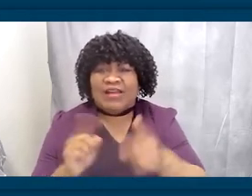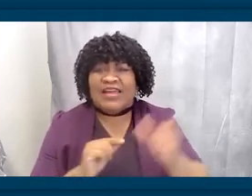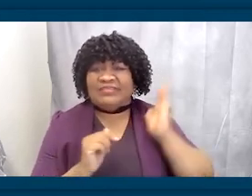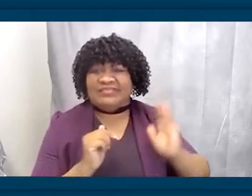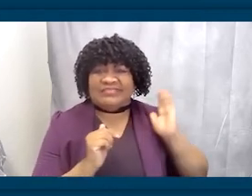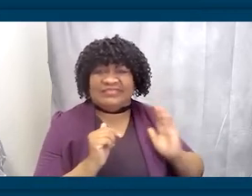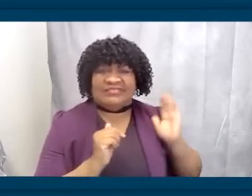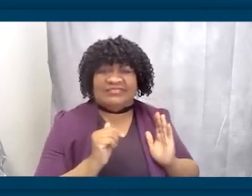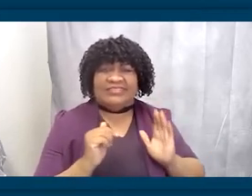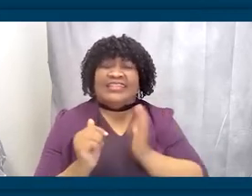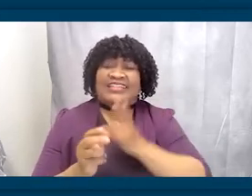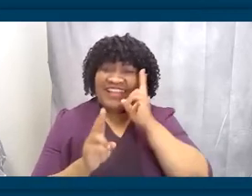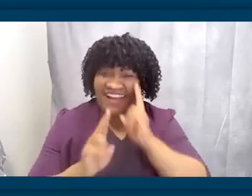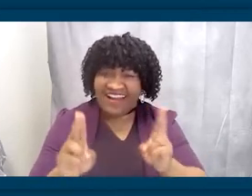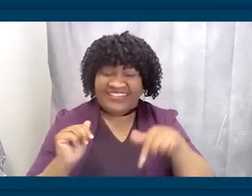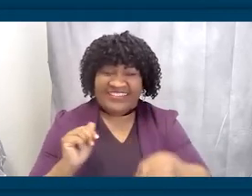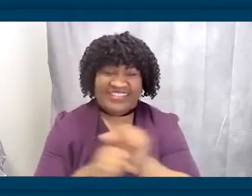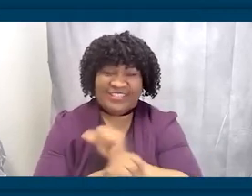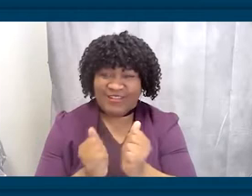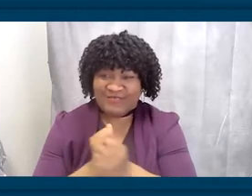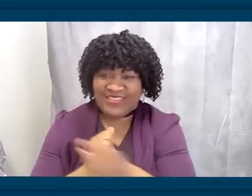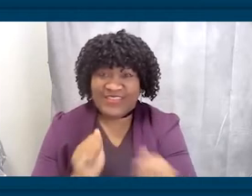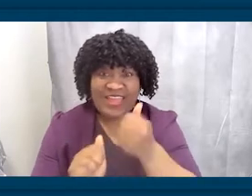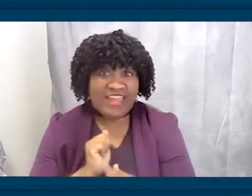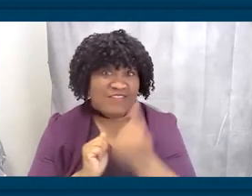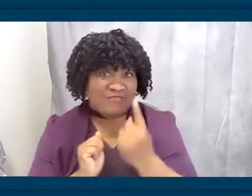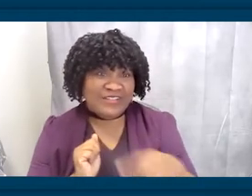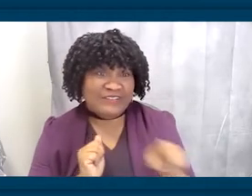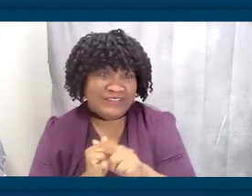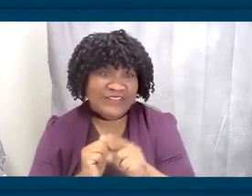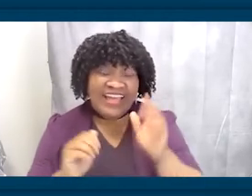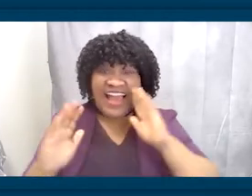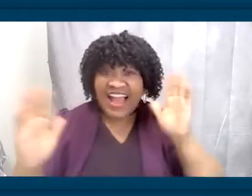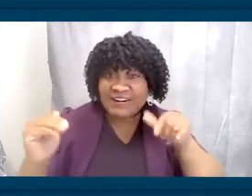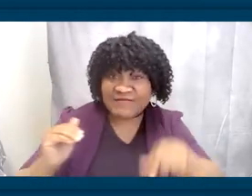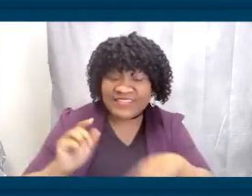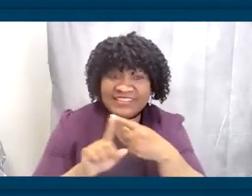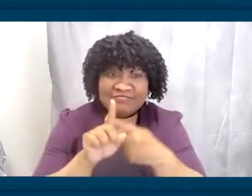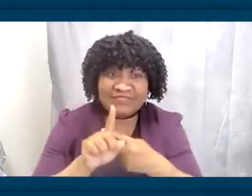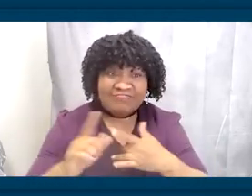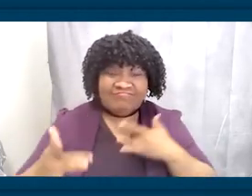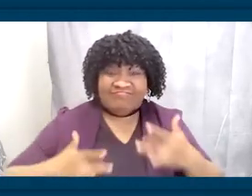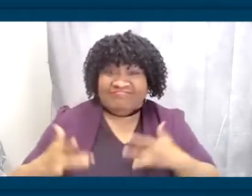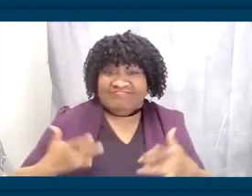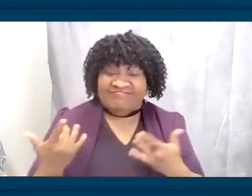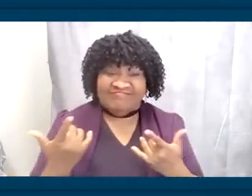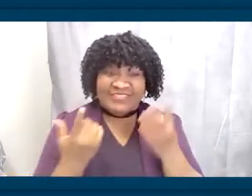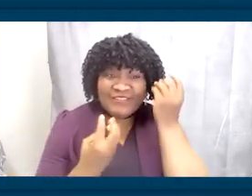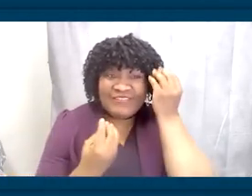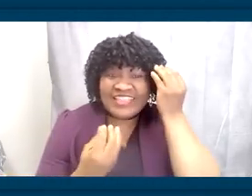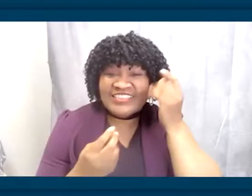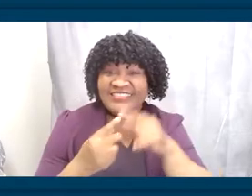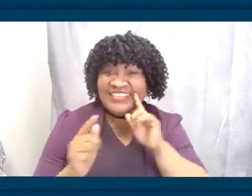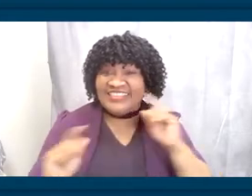month is a time of joy, reflection, and celebration. And I look forward to writing the next chapter of Black history